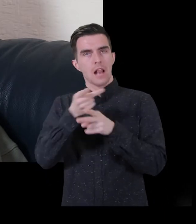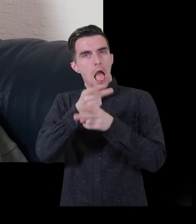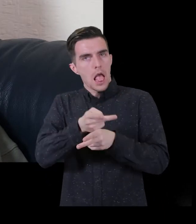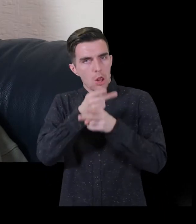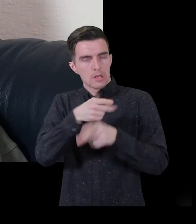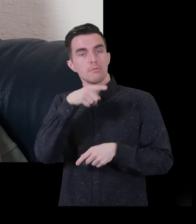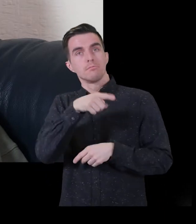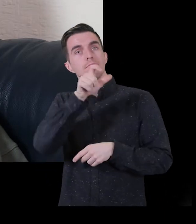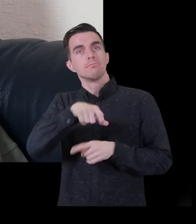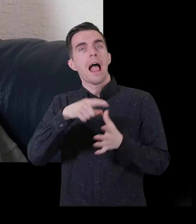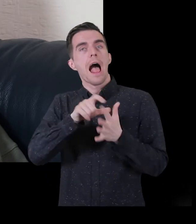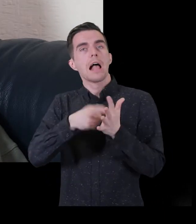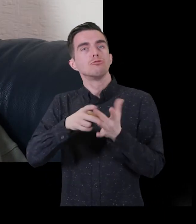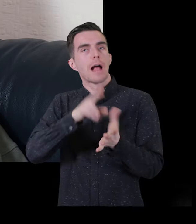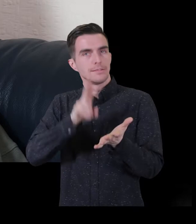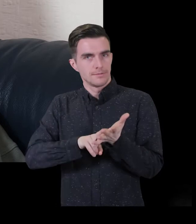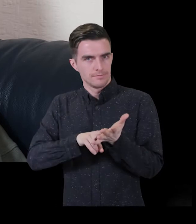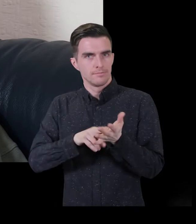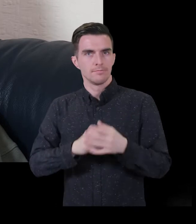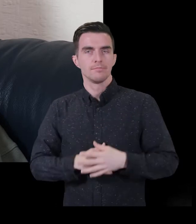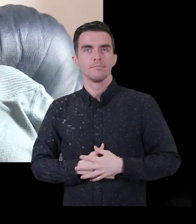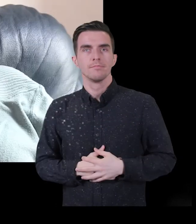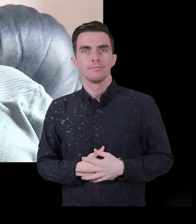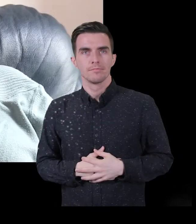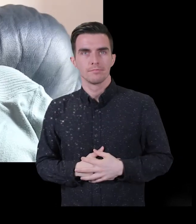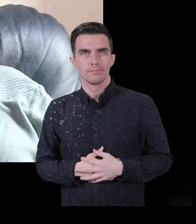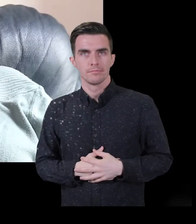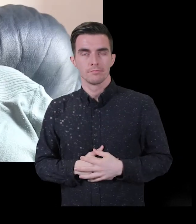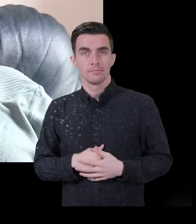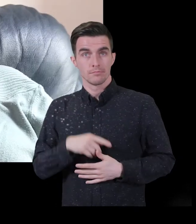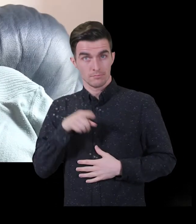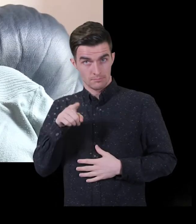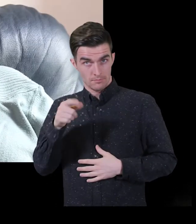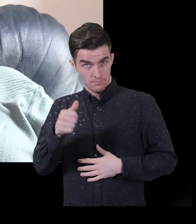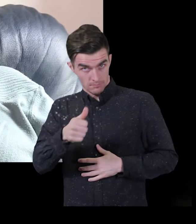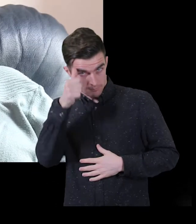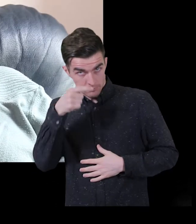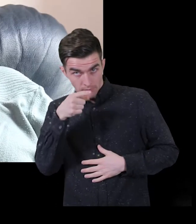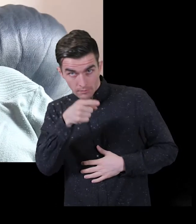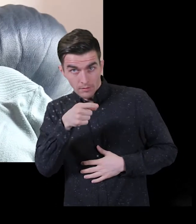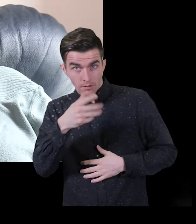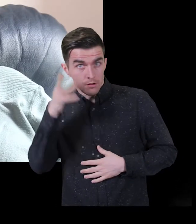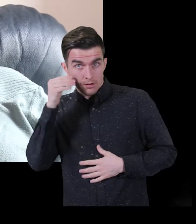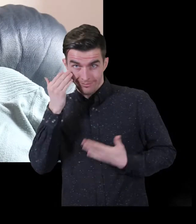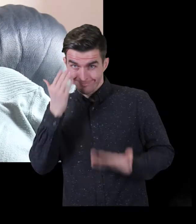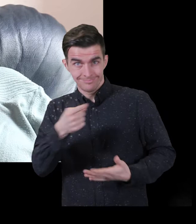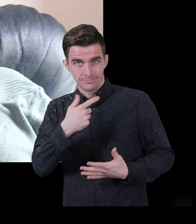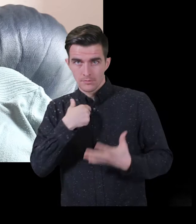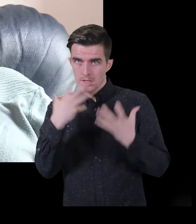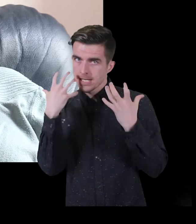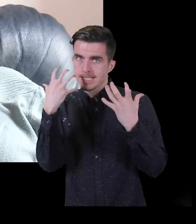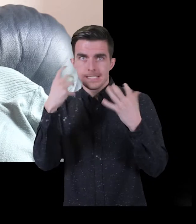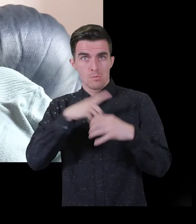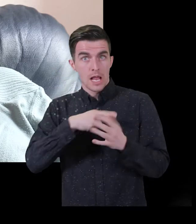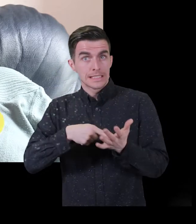aware that it was loud at all. To me, was just natural. He actually didn't realise that he had a hearing loss, but it was driving